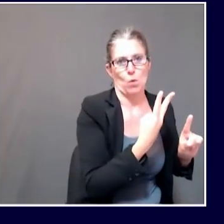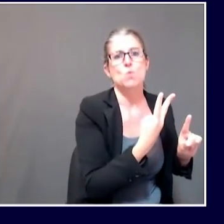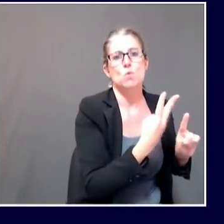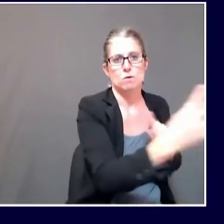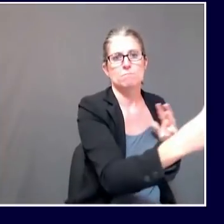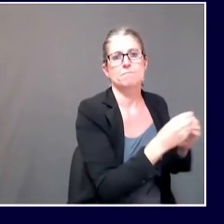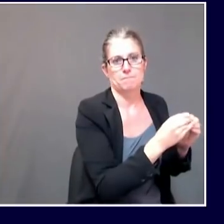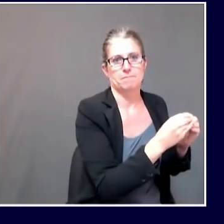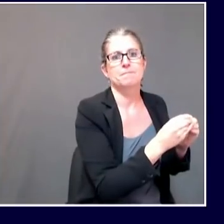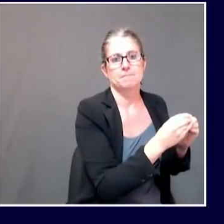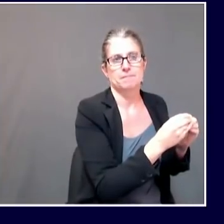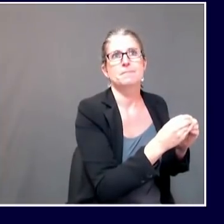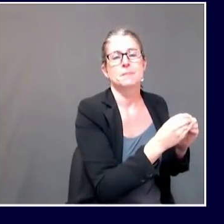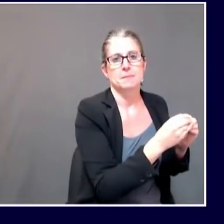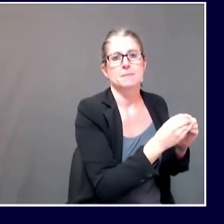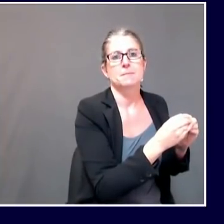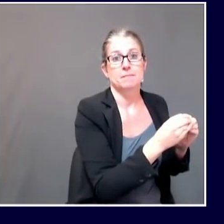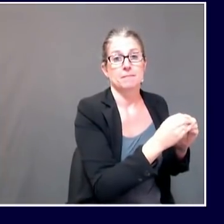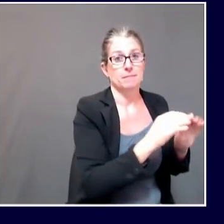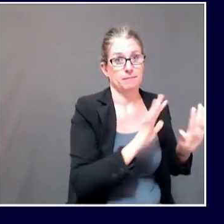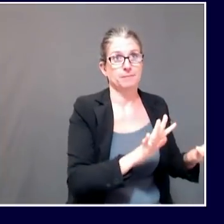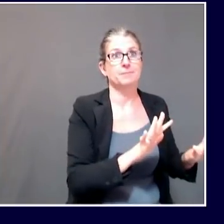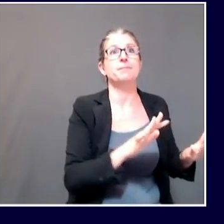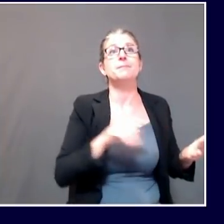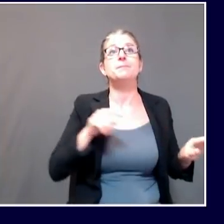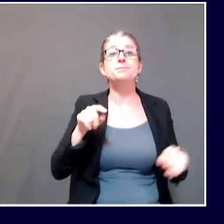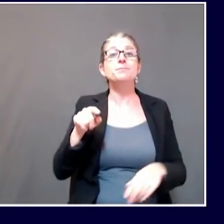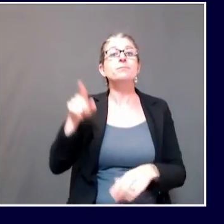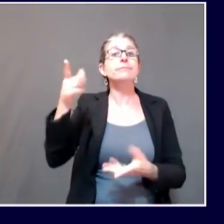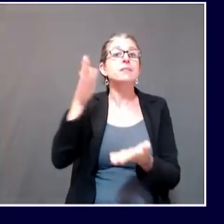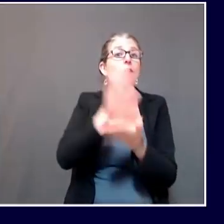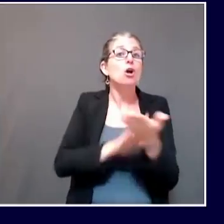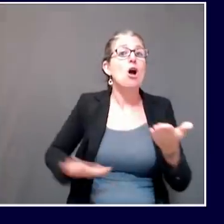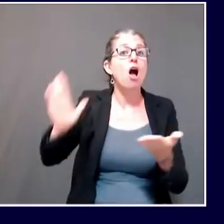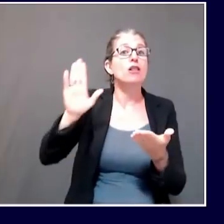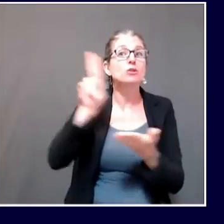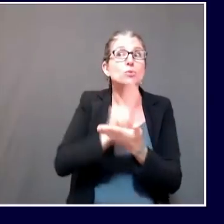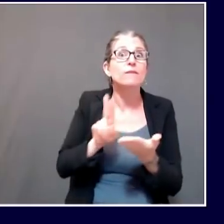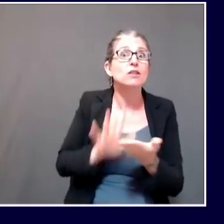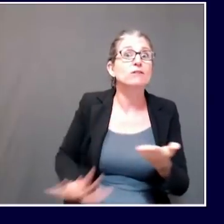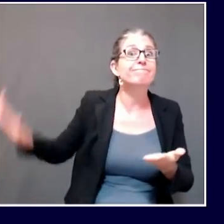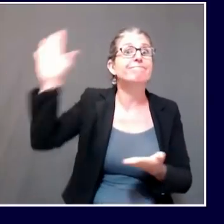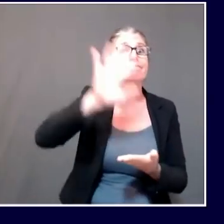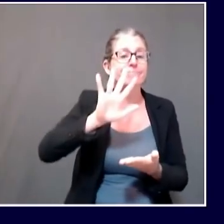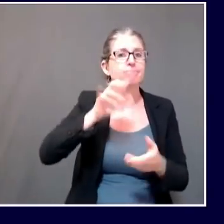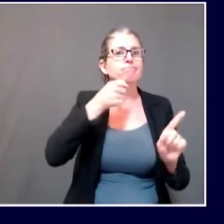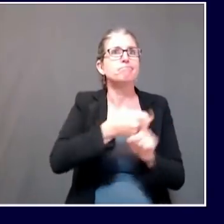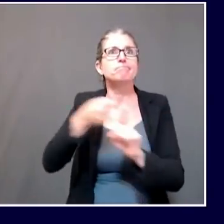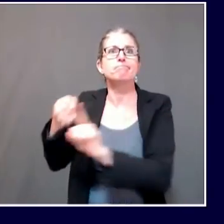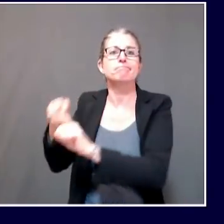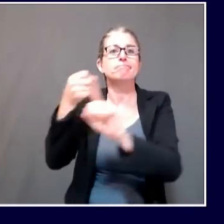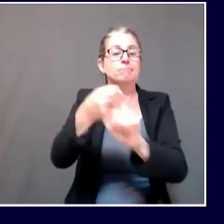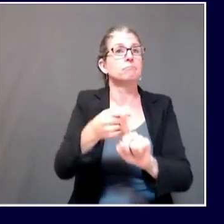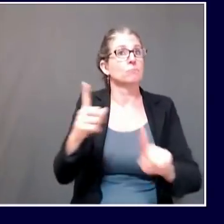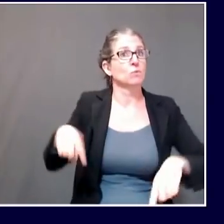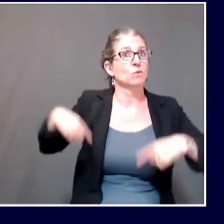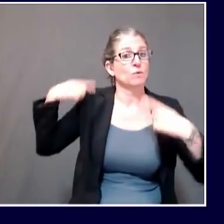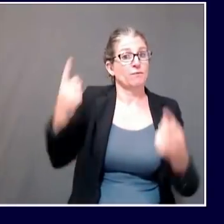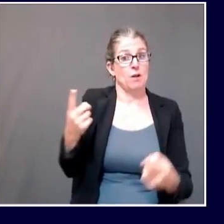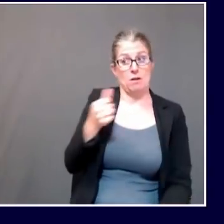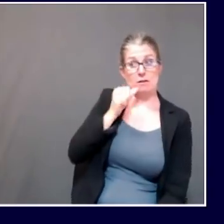Turning now to colleges and universities. In the past day, Maine CDC has opened